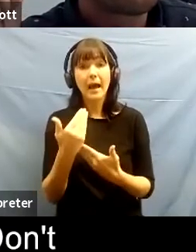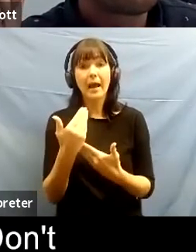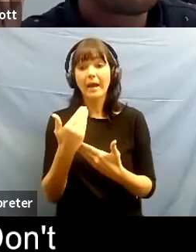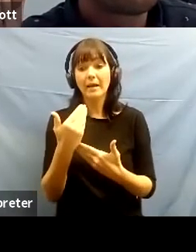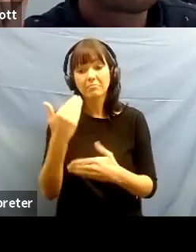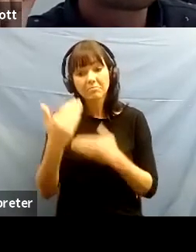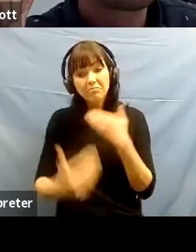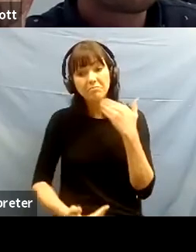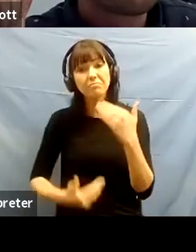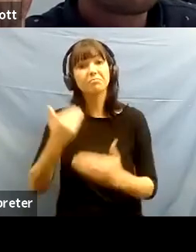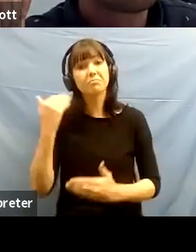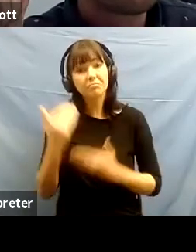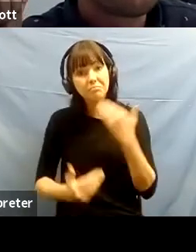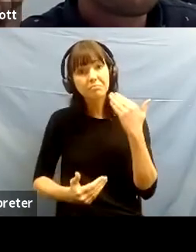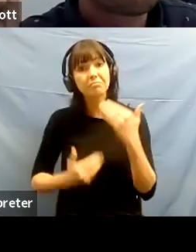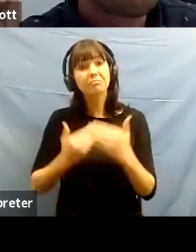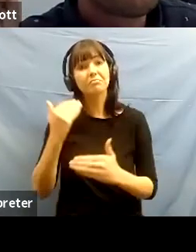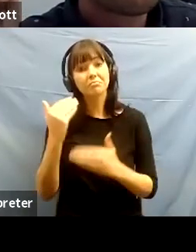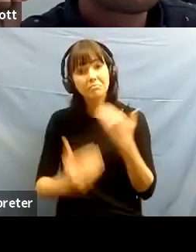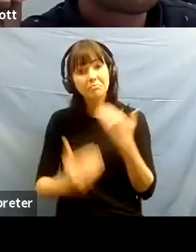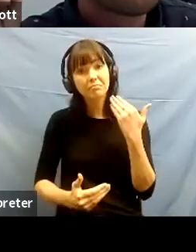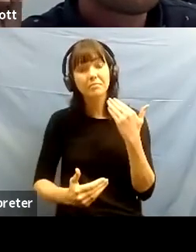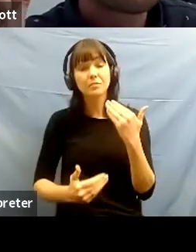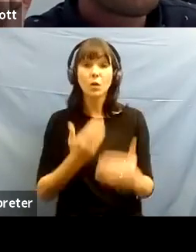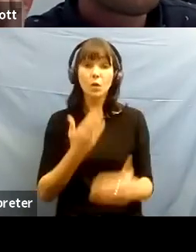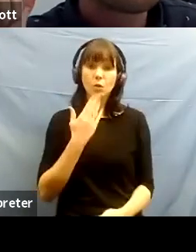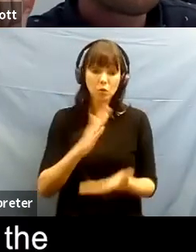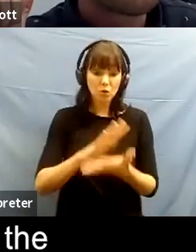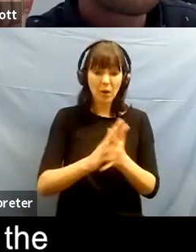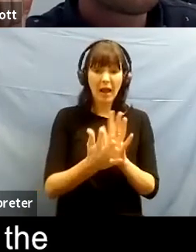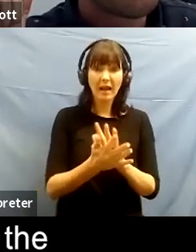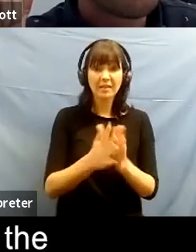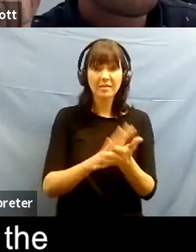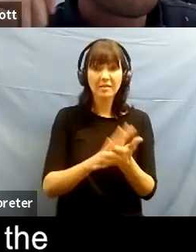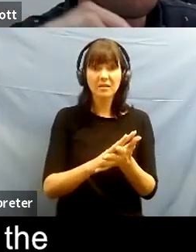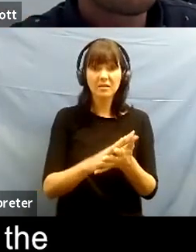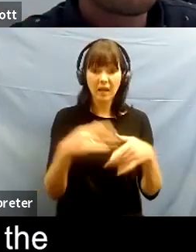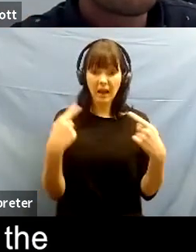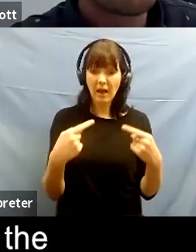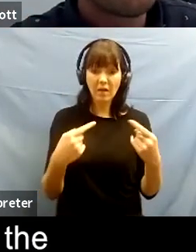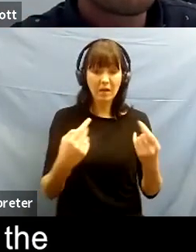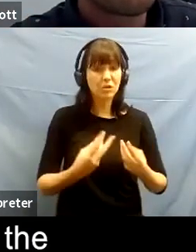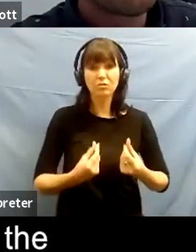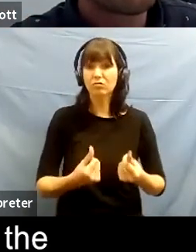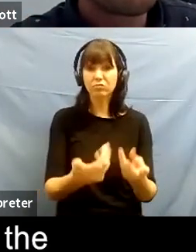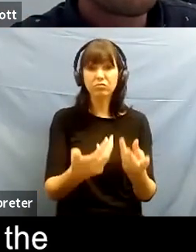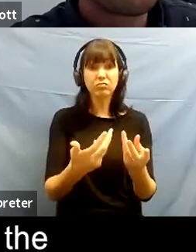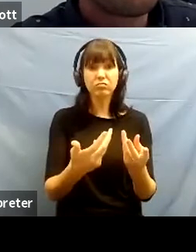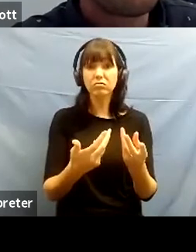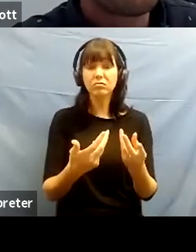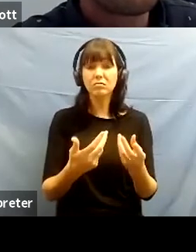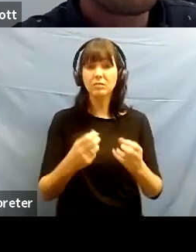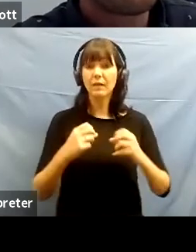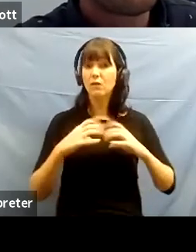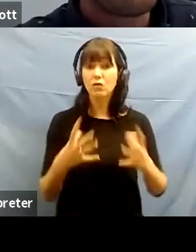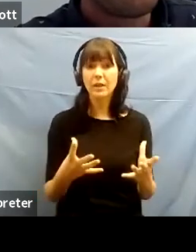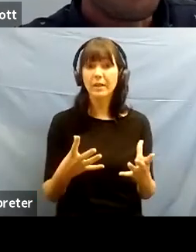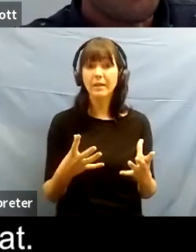to go just work with your hands let them speak uh that works for me it keeps me off the streets you know